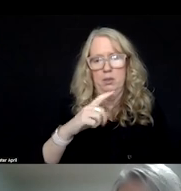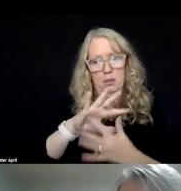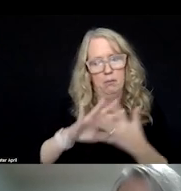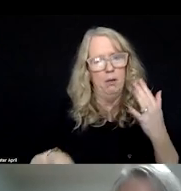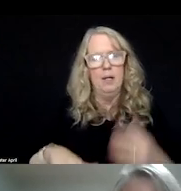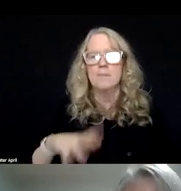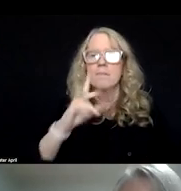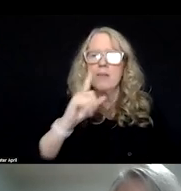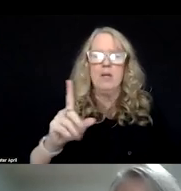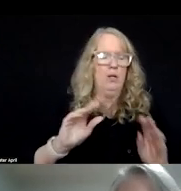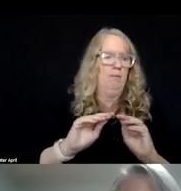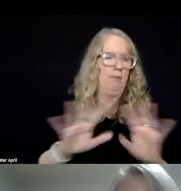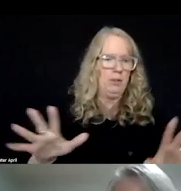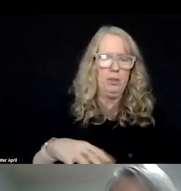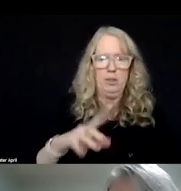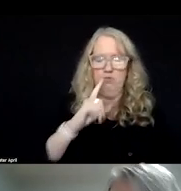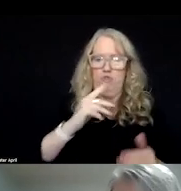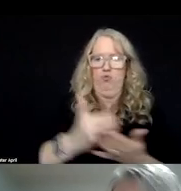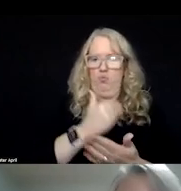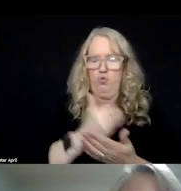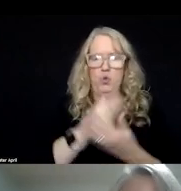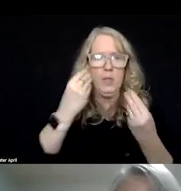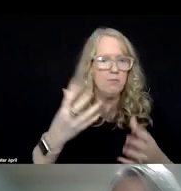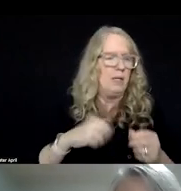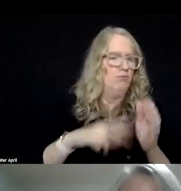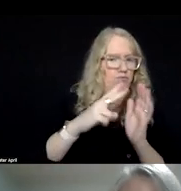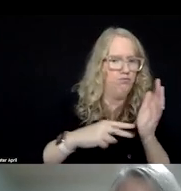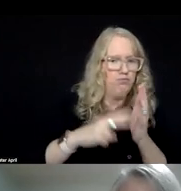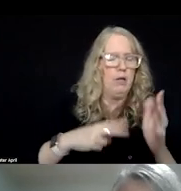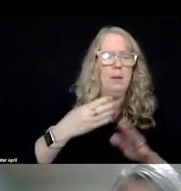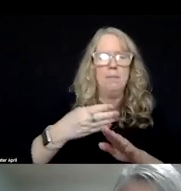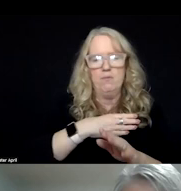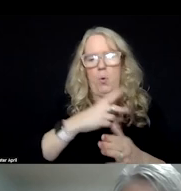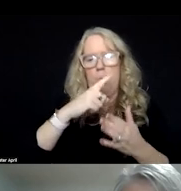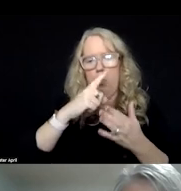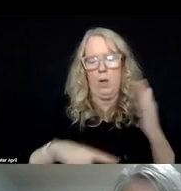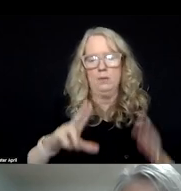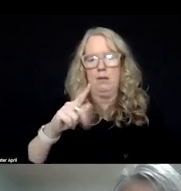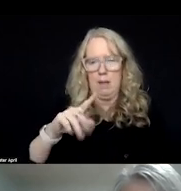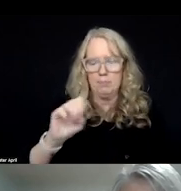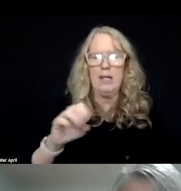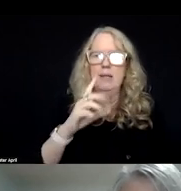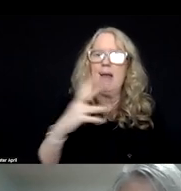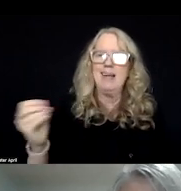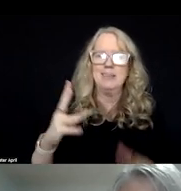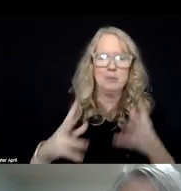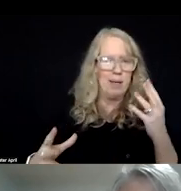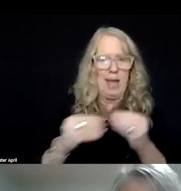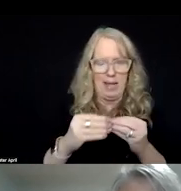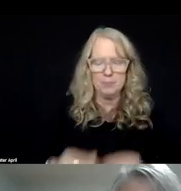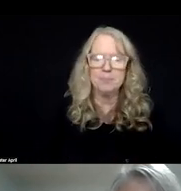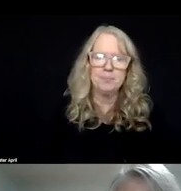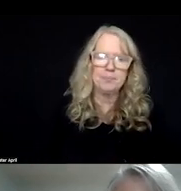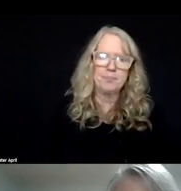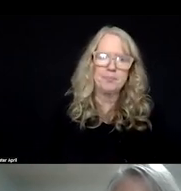it's very clearly marked what's new. So if you've read it before, it'll be easy to find what's been updated and what's been added. And